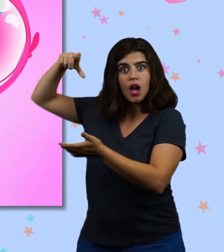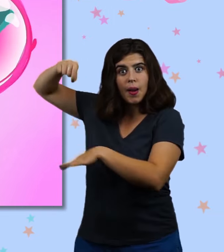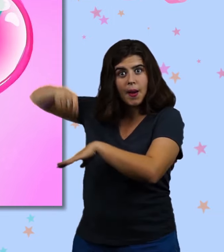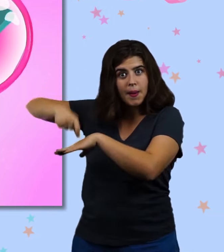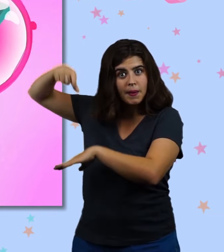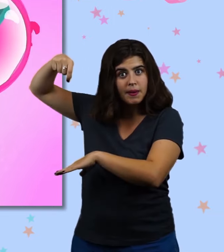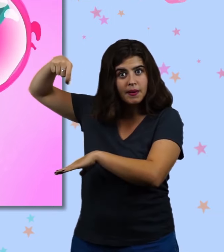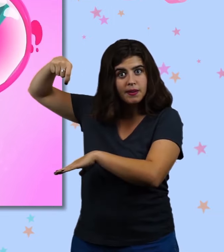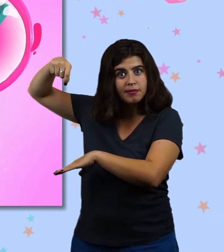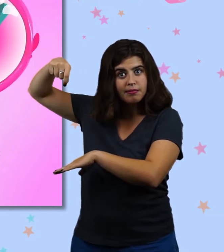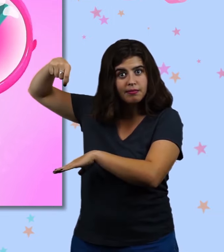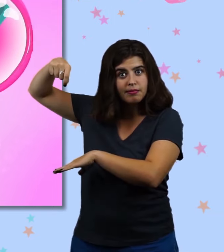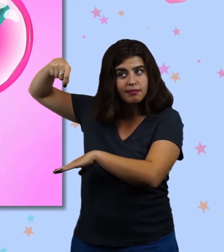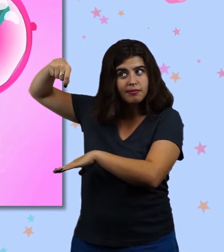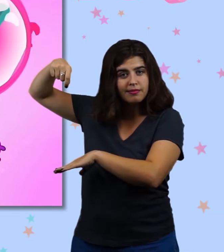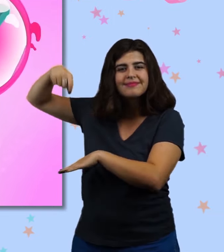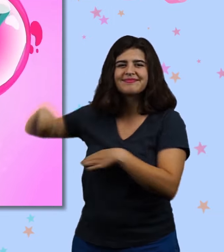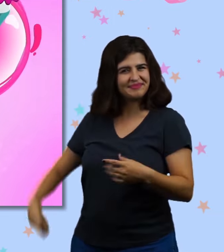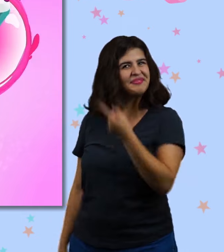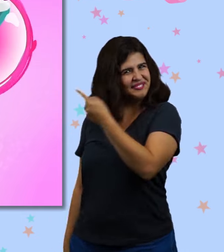Or a hook like the one on the claw machine?